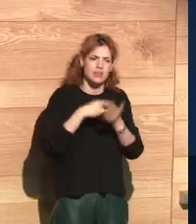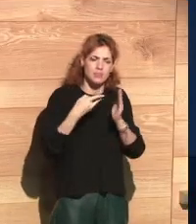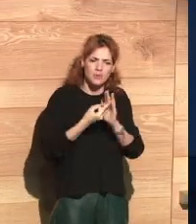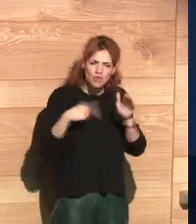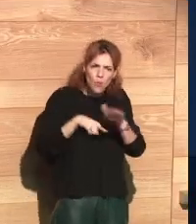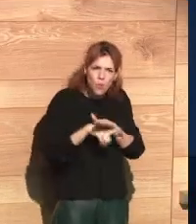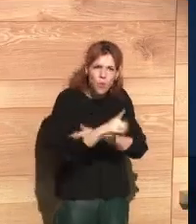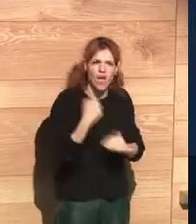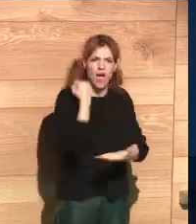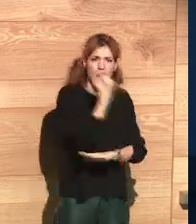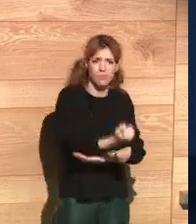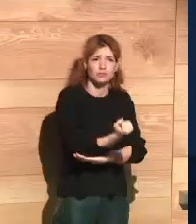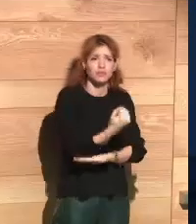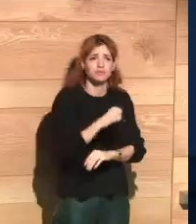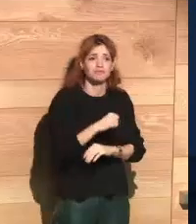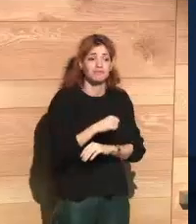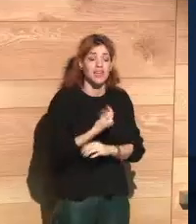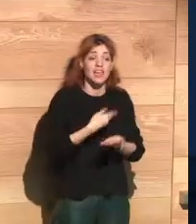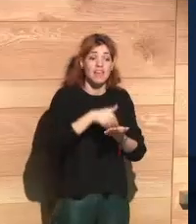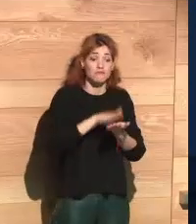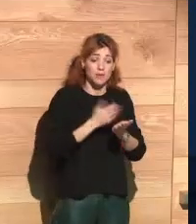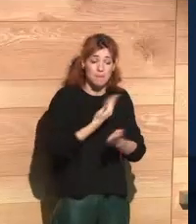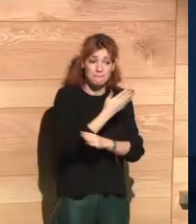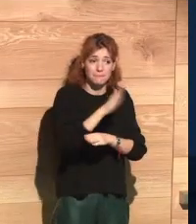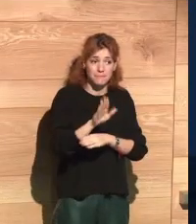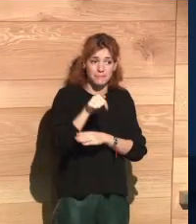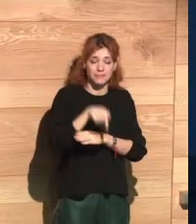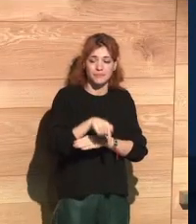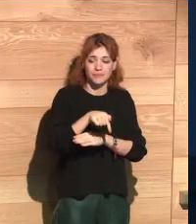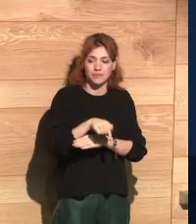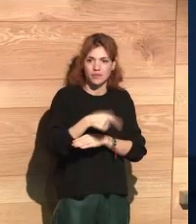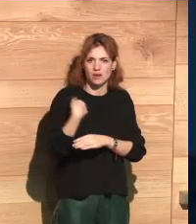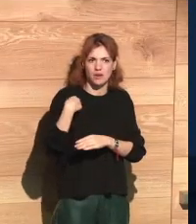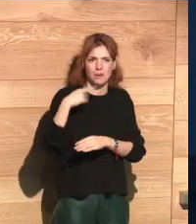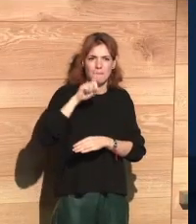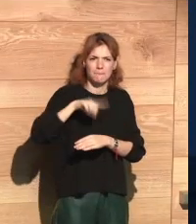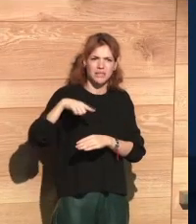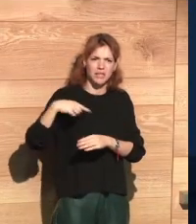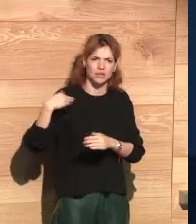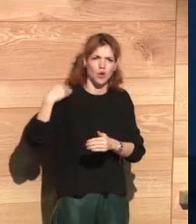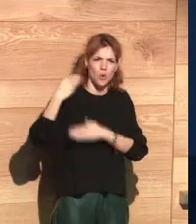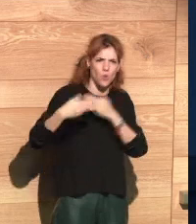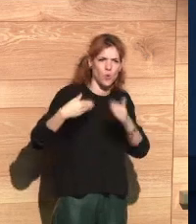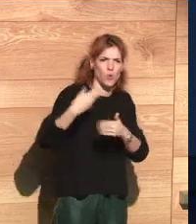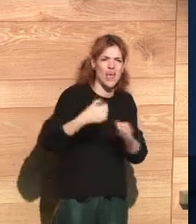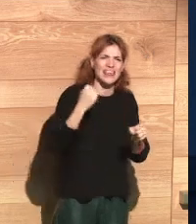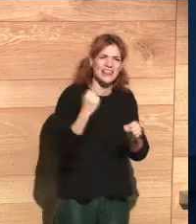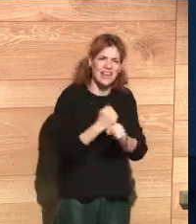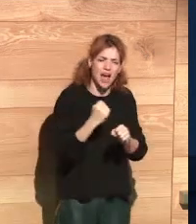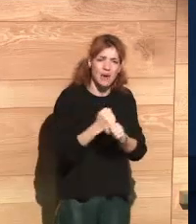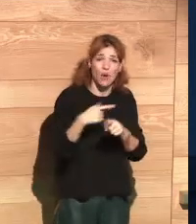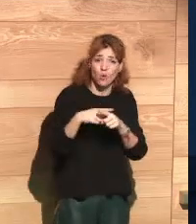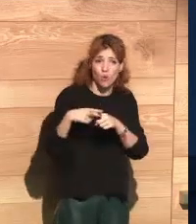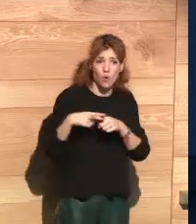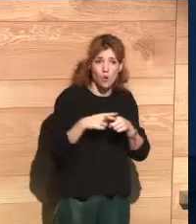and involvement in the development of this project. The report that we are presenting here today is comes from many months